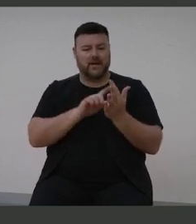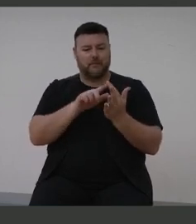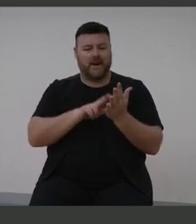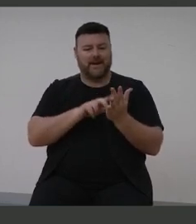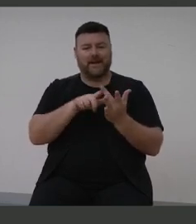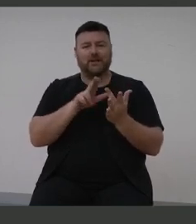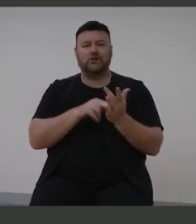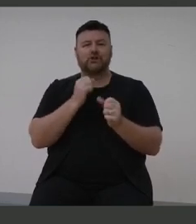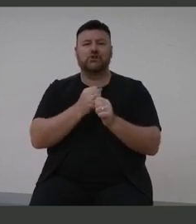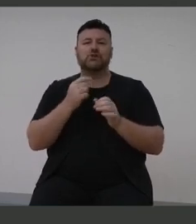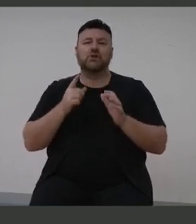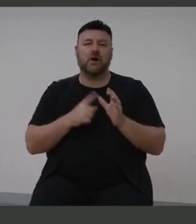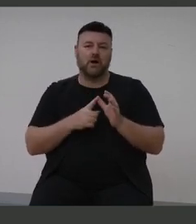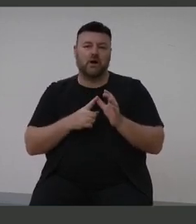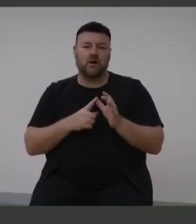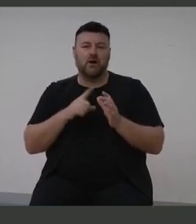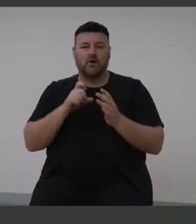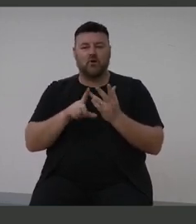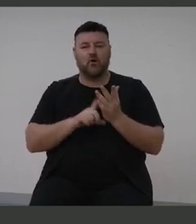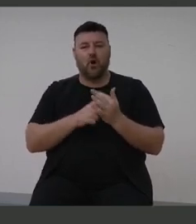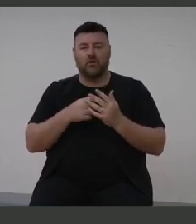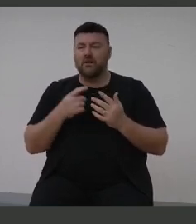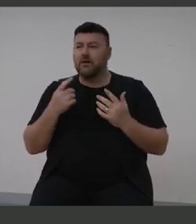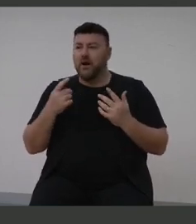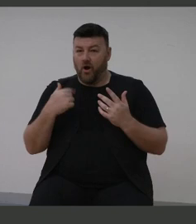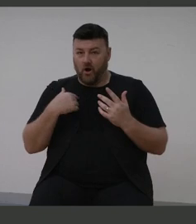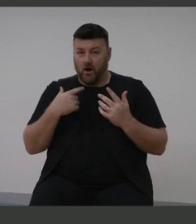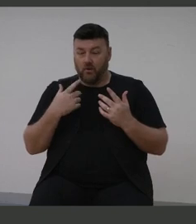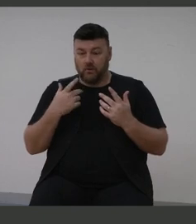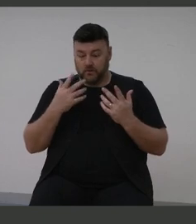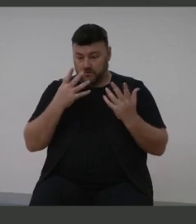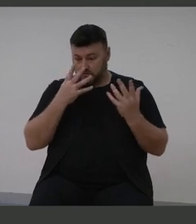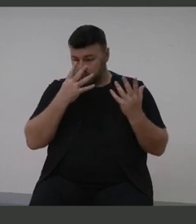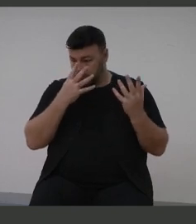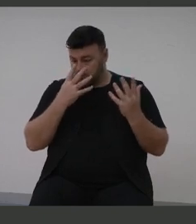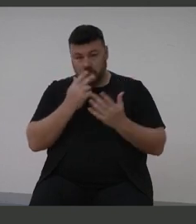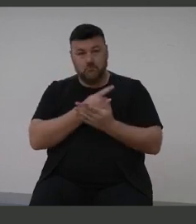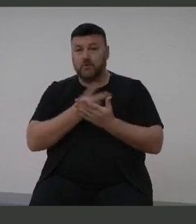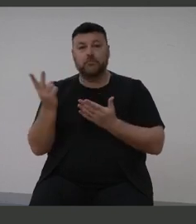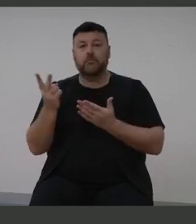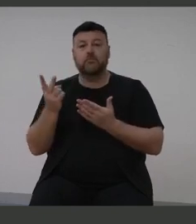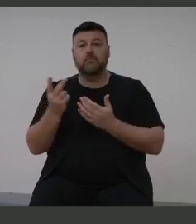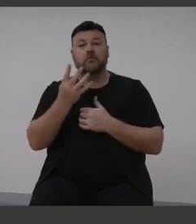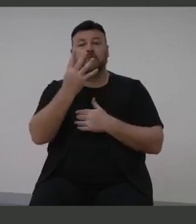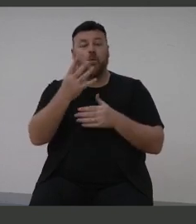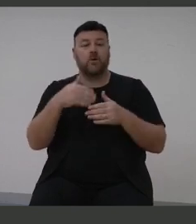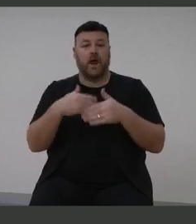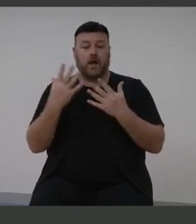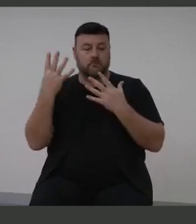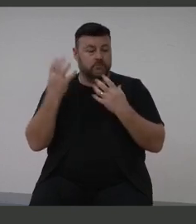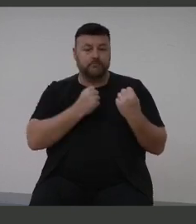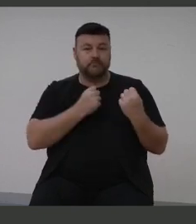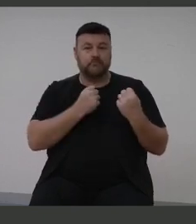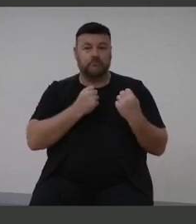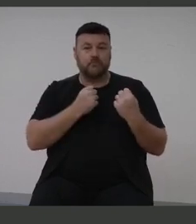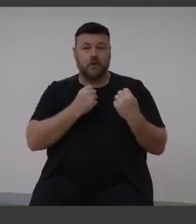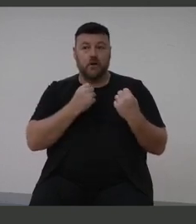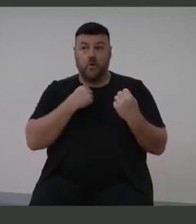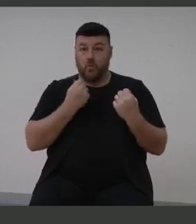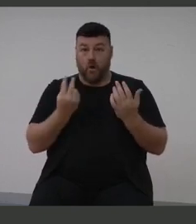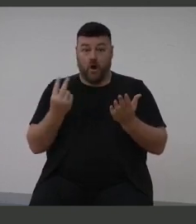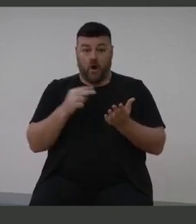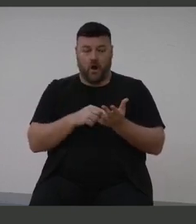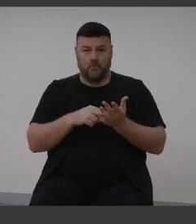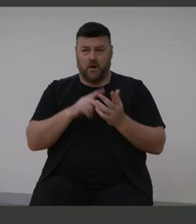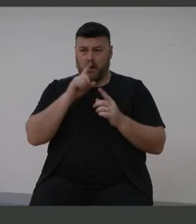I was unconscious for four days, and when I woke up I couldn't walk or see or hear